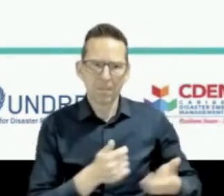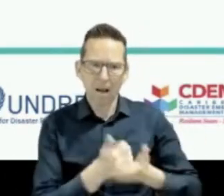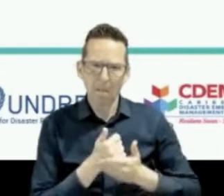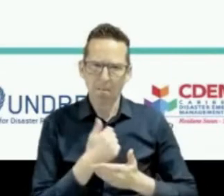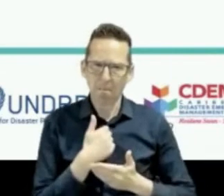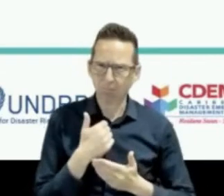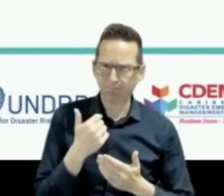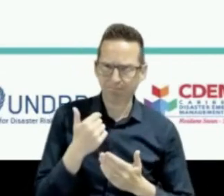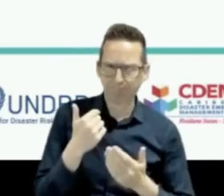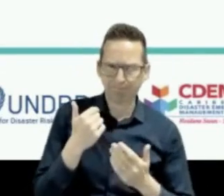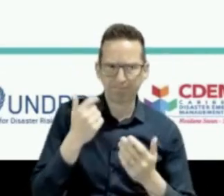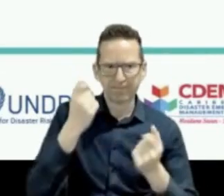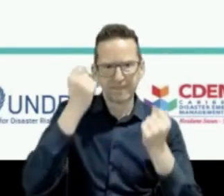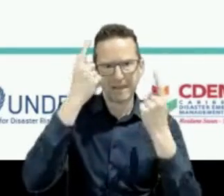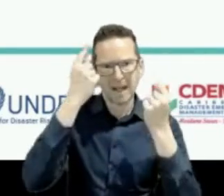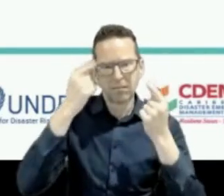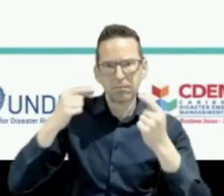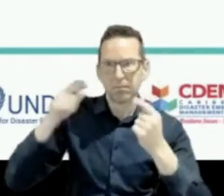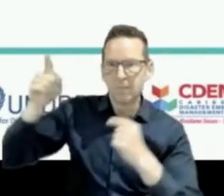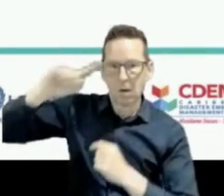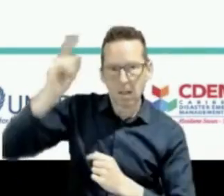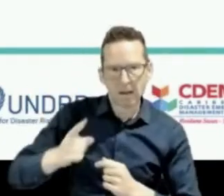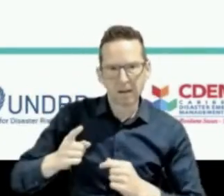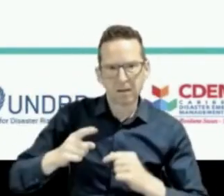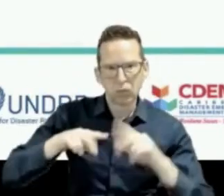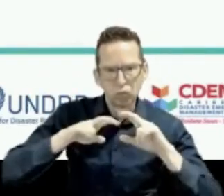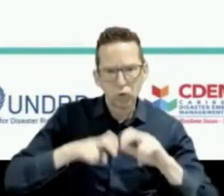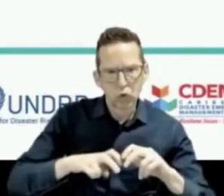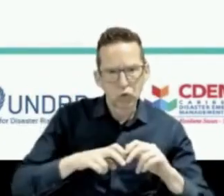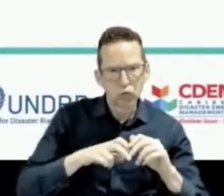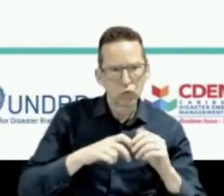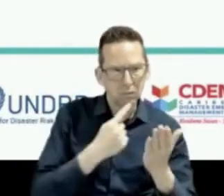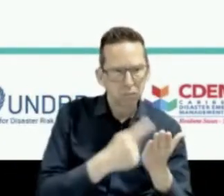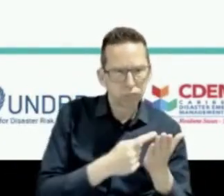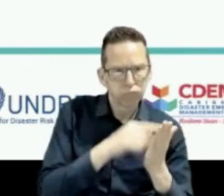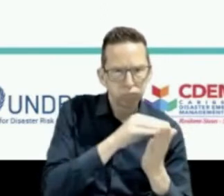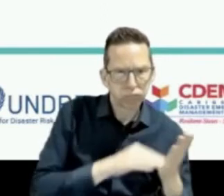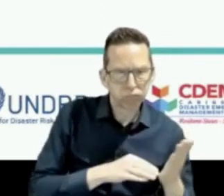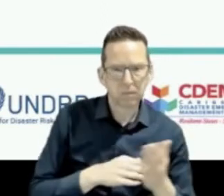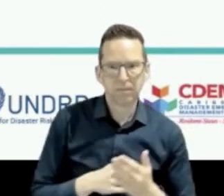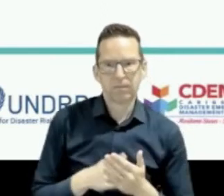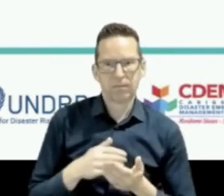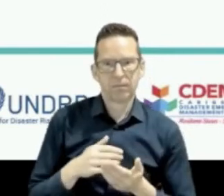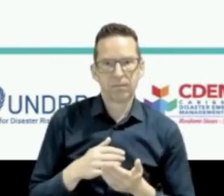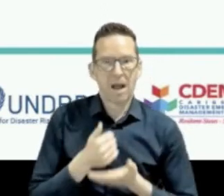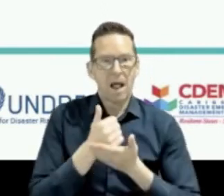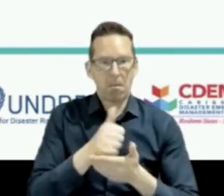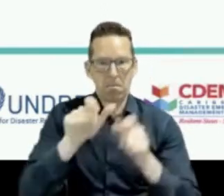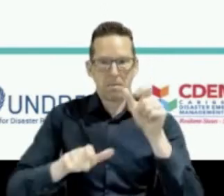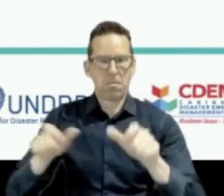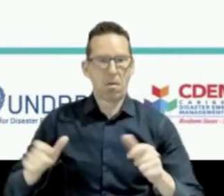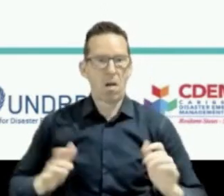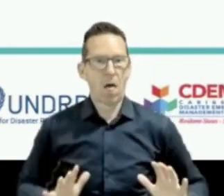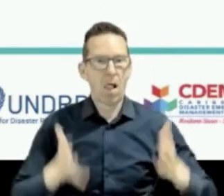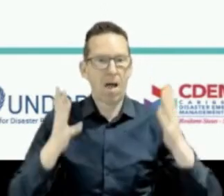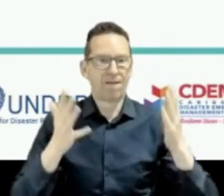to apply it for the saving of lives. Acknowledging also wonderful thanks to the generous